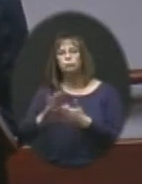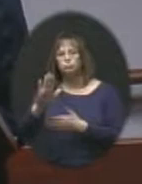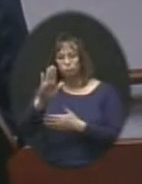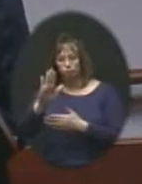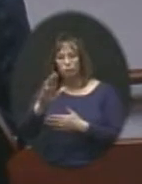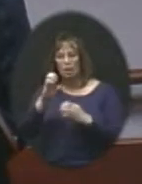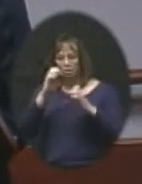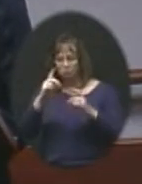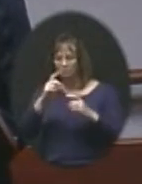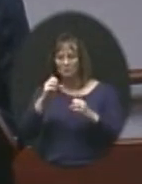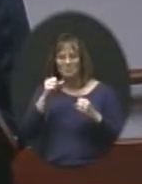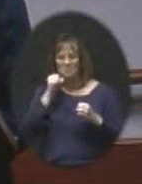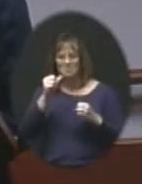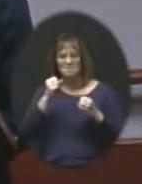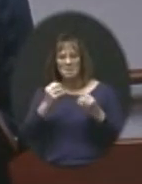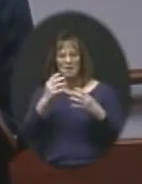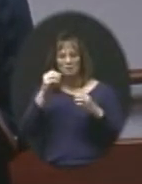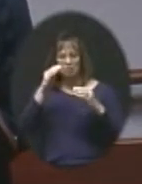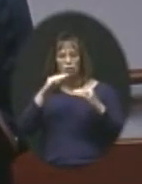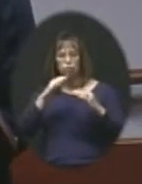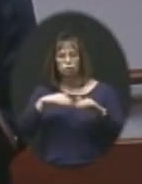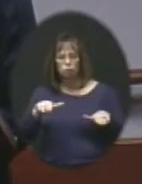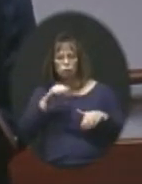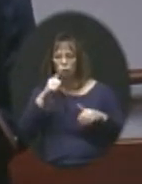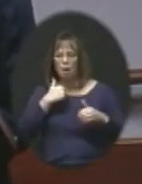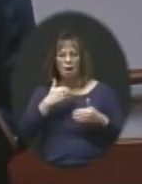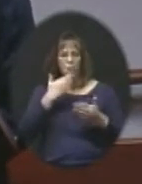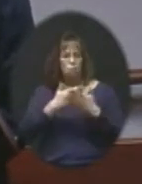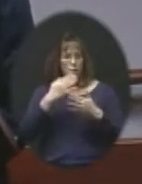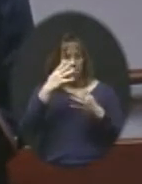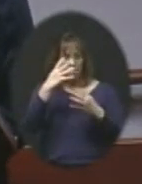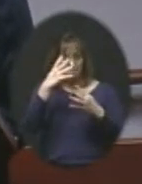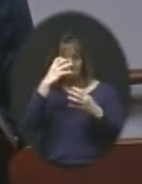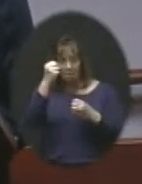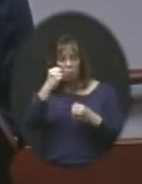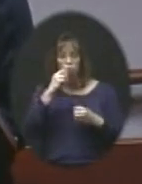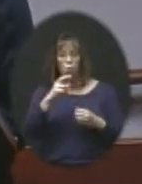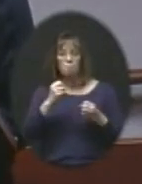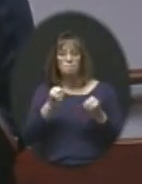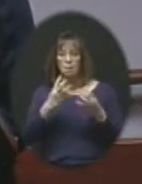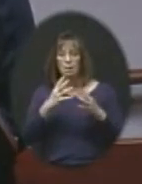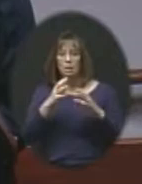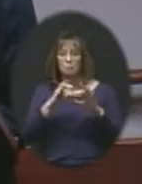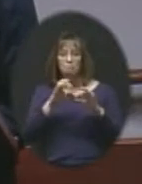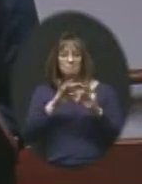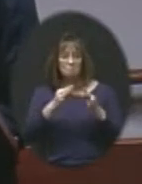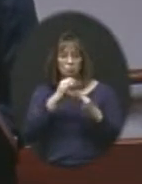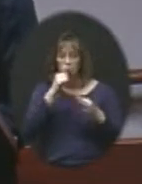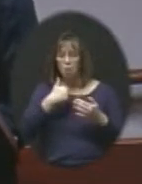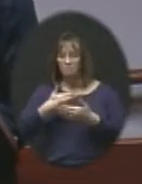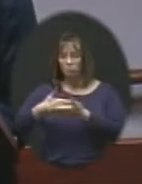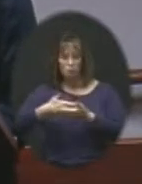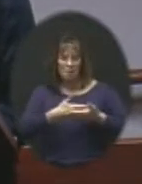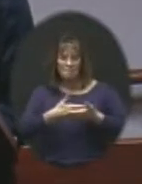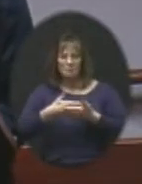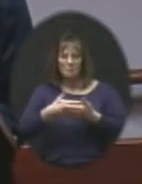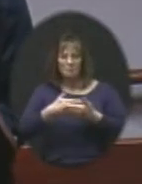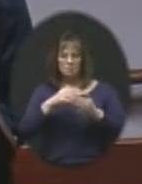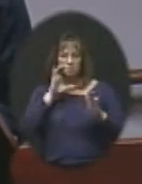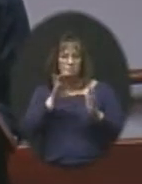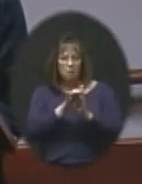do not have fond memories of their young years, or many families don't have those infantile pictures. It causes social